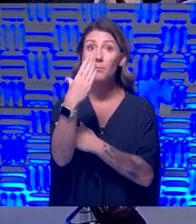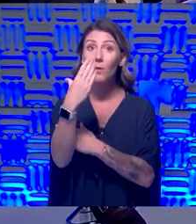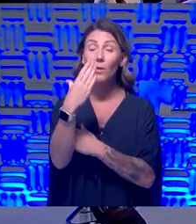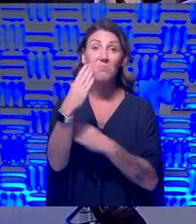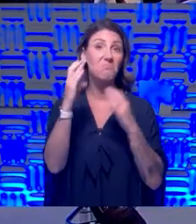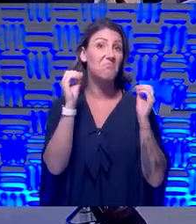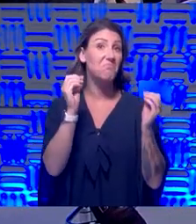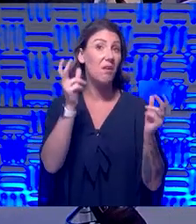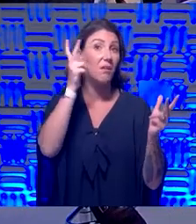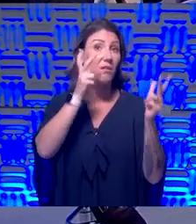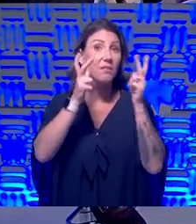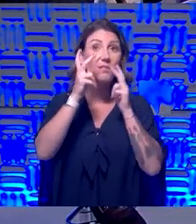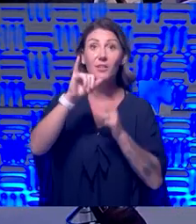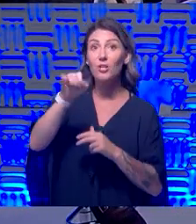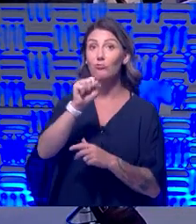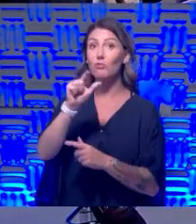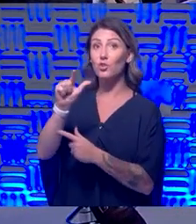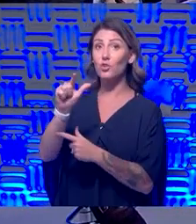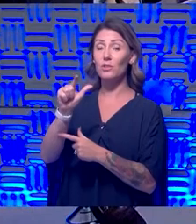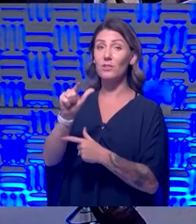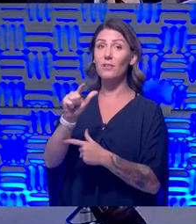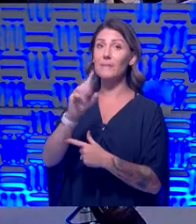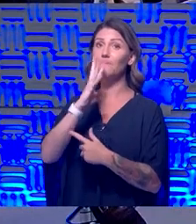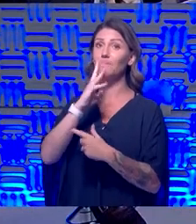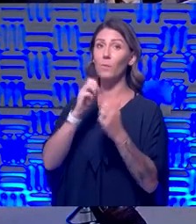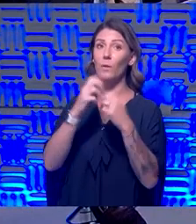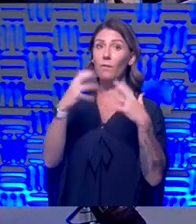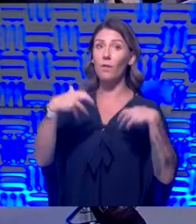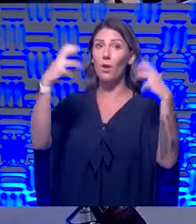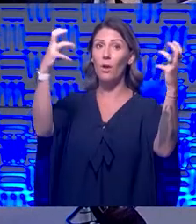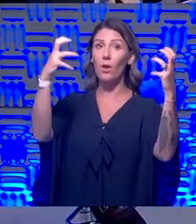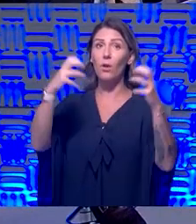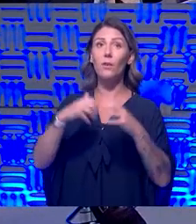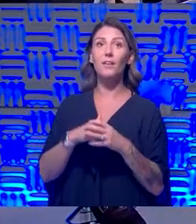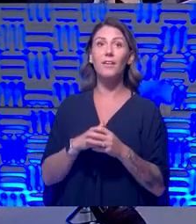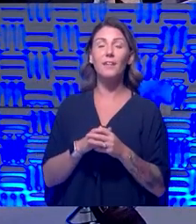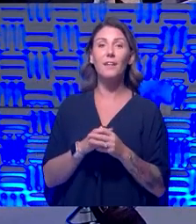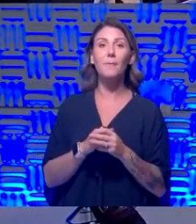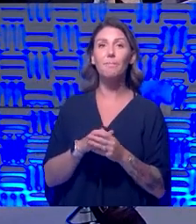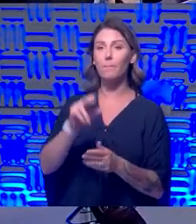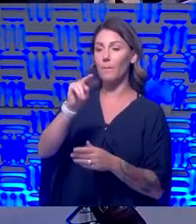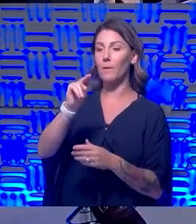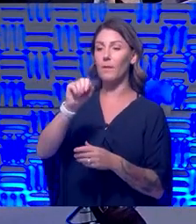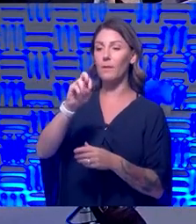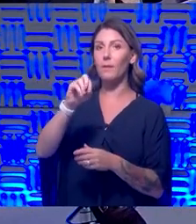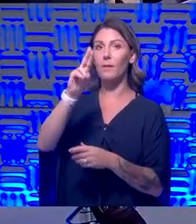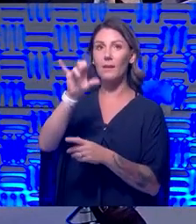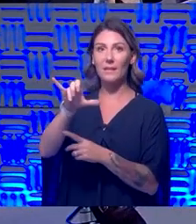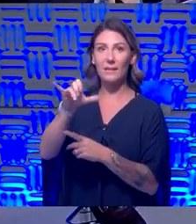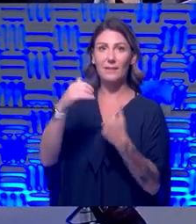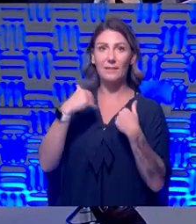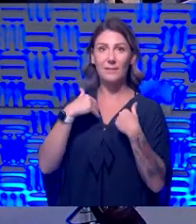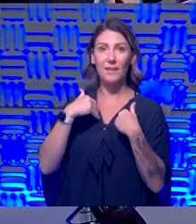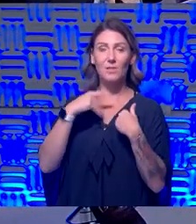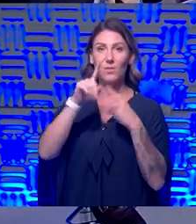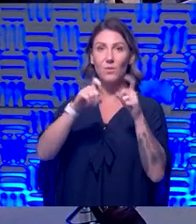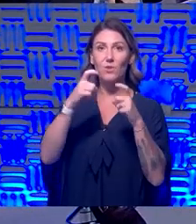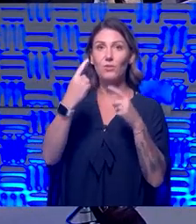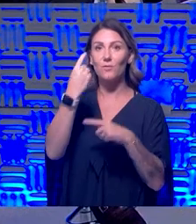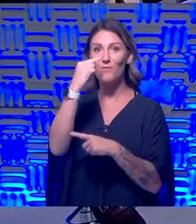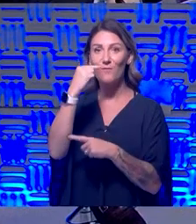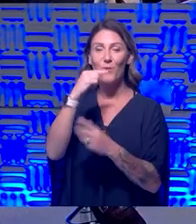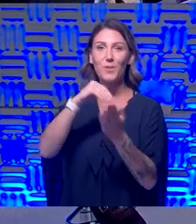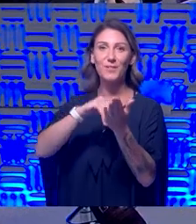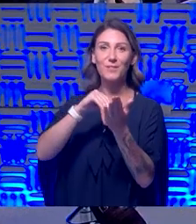Not hearing any, Jill, let's pivot and let's talk to our audience today. Well, we have kind of a groupie. Nancy has questions for Dr. Hawkinson with his